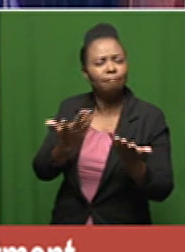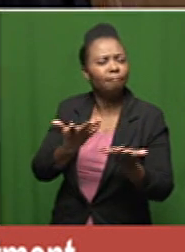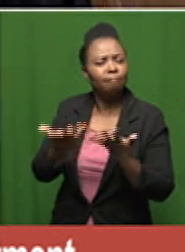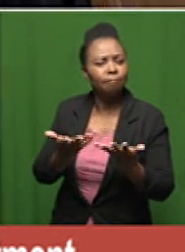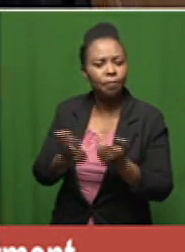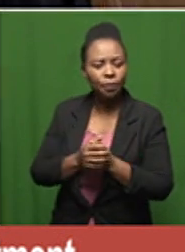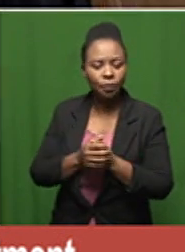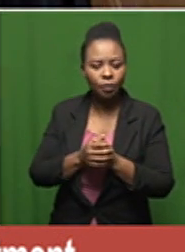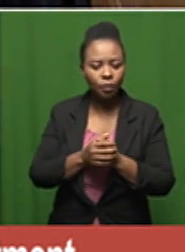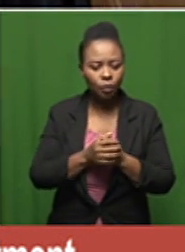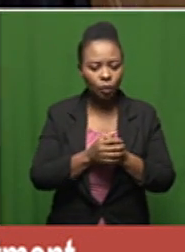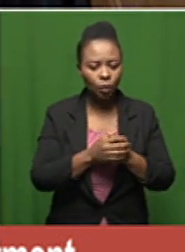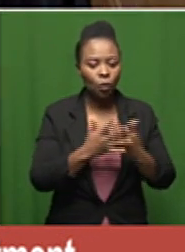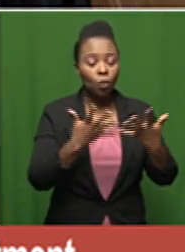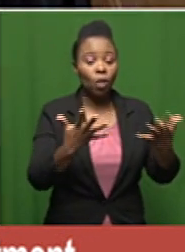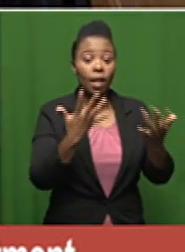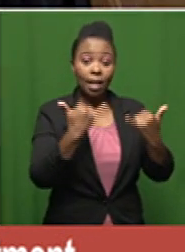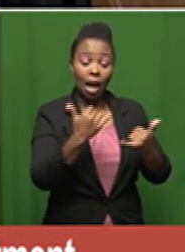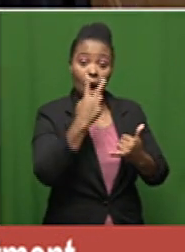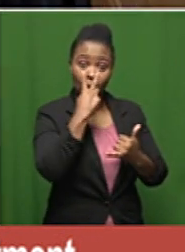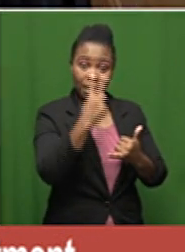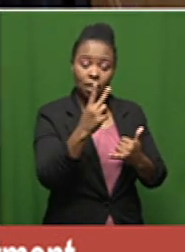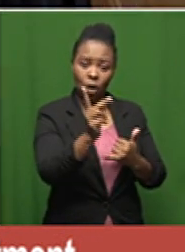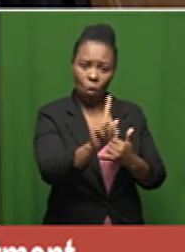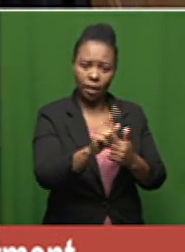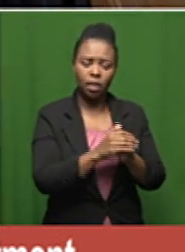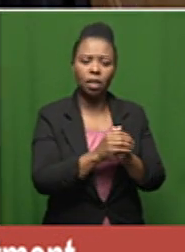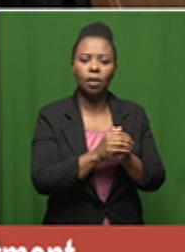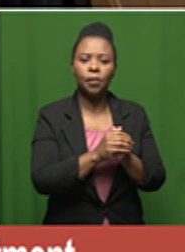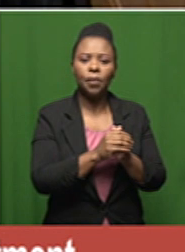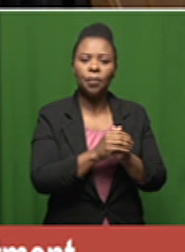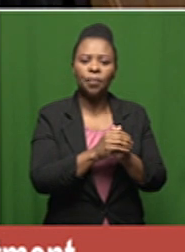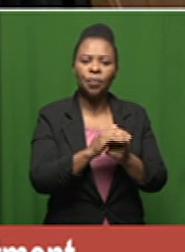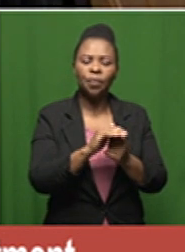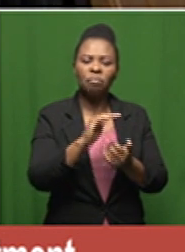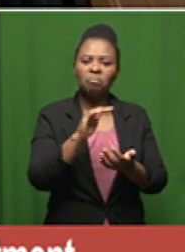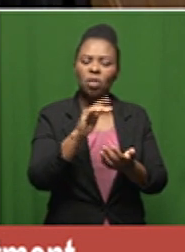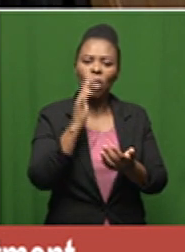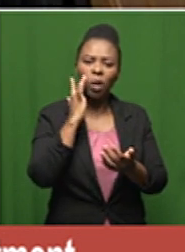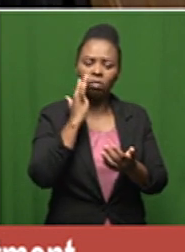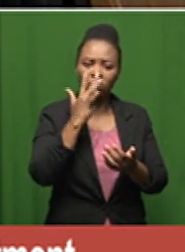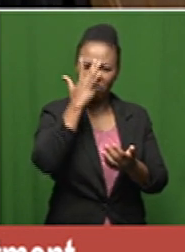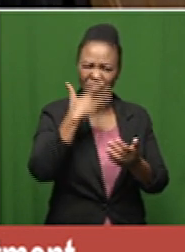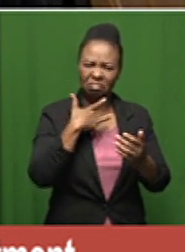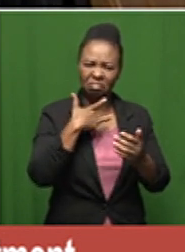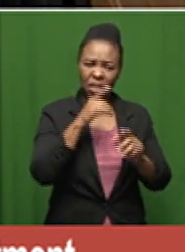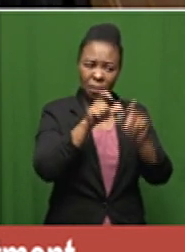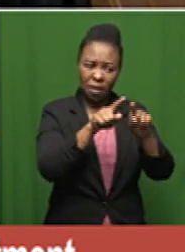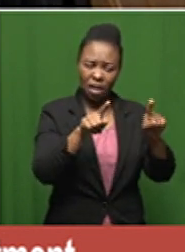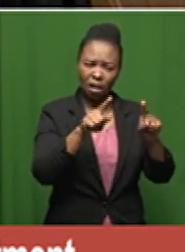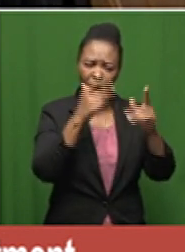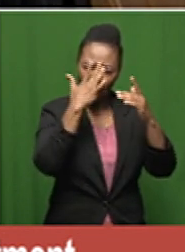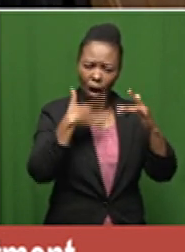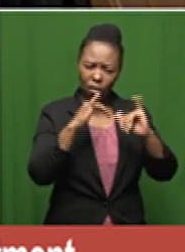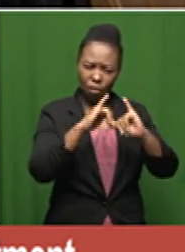so so what they're essentially seeing is a reduction in the viral load so when patients get severely ill it's because